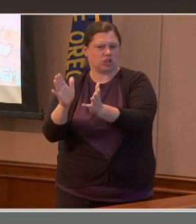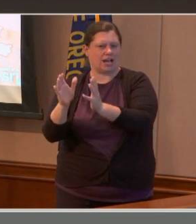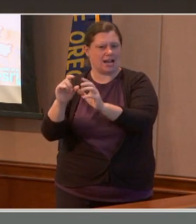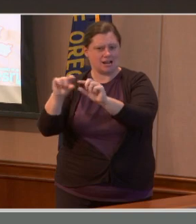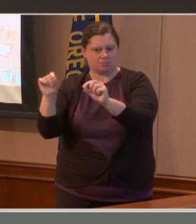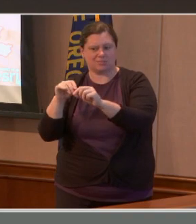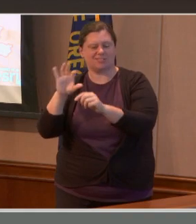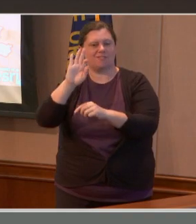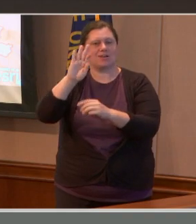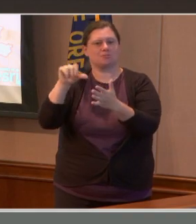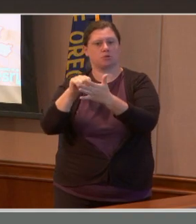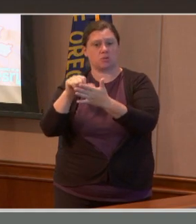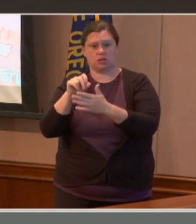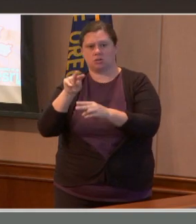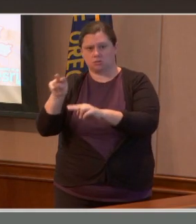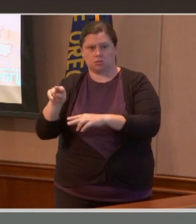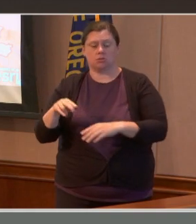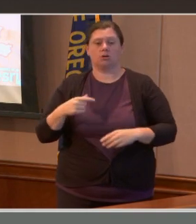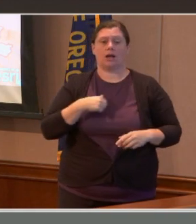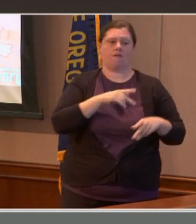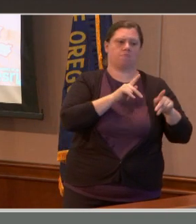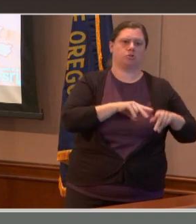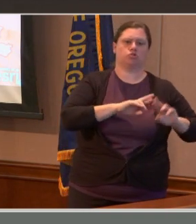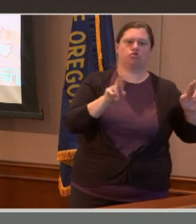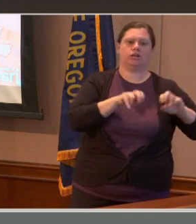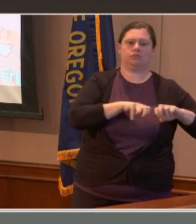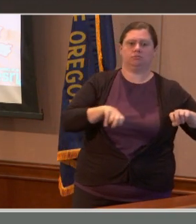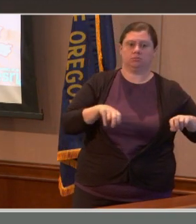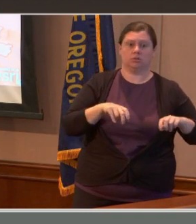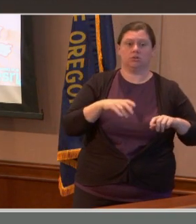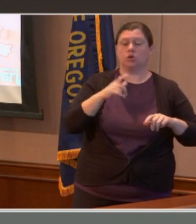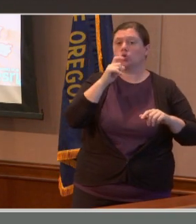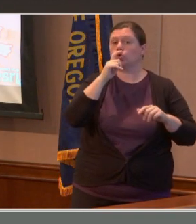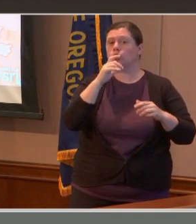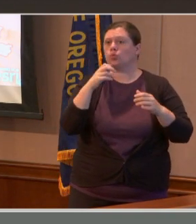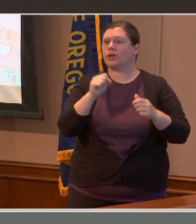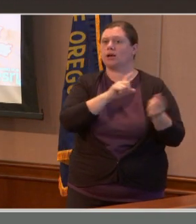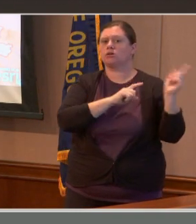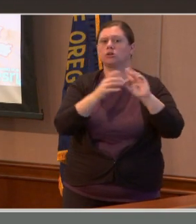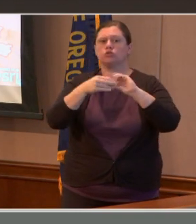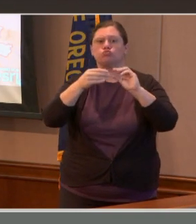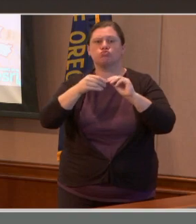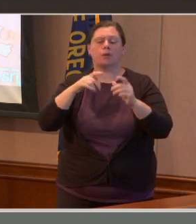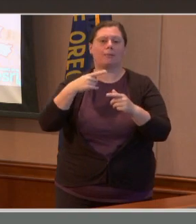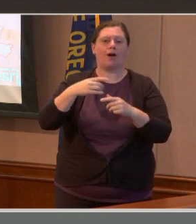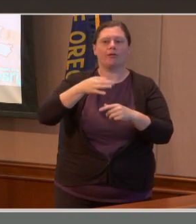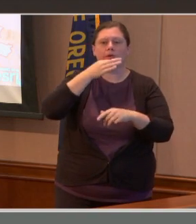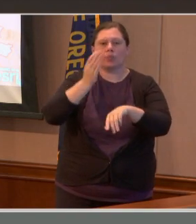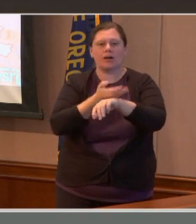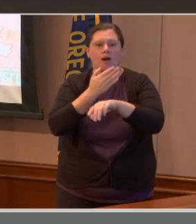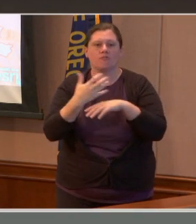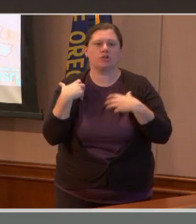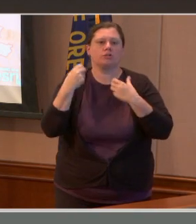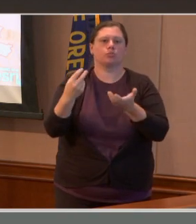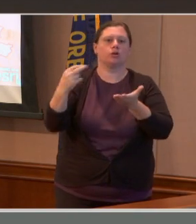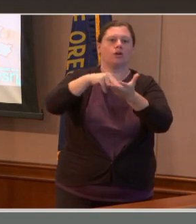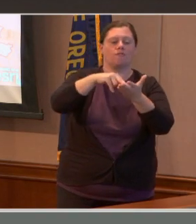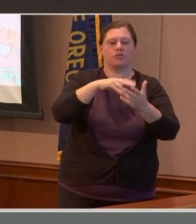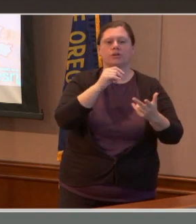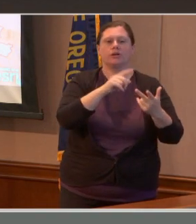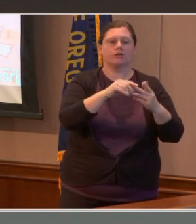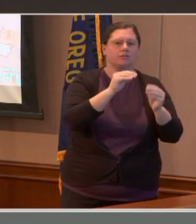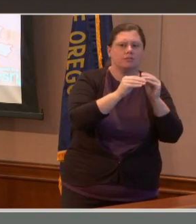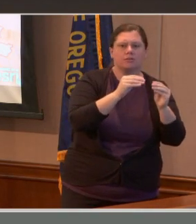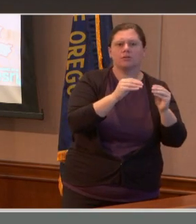recovery. As well as an update on the fire and what you need to do when you return home. We also